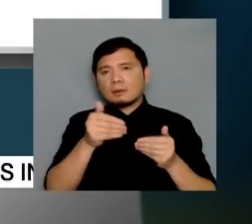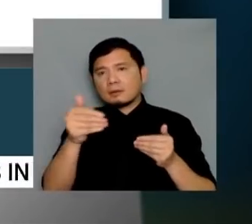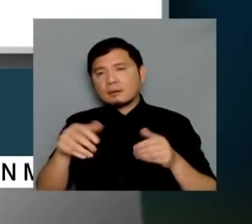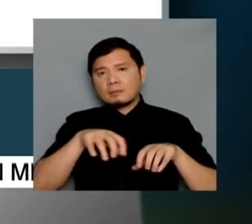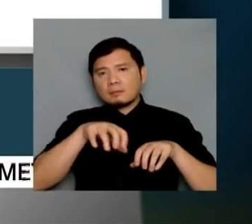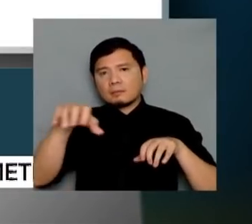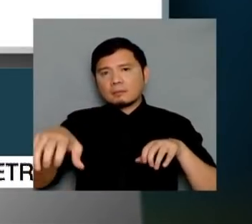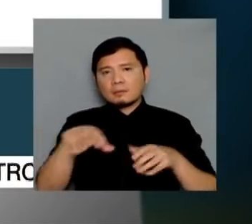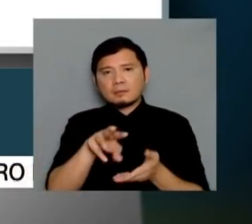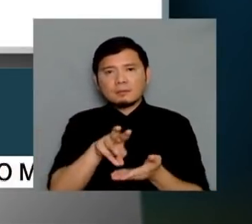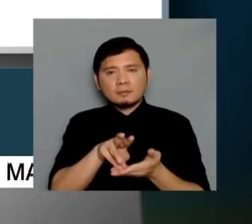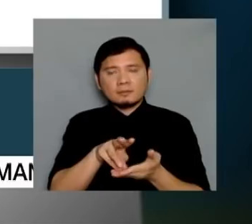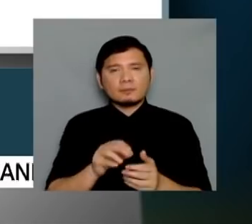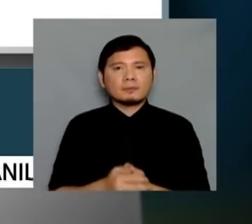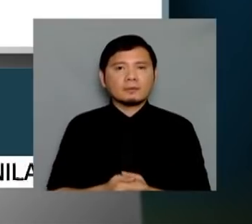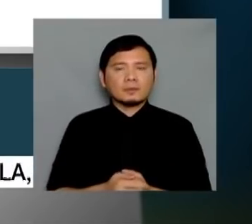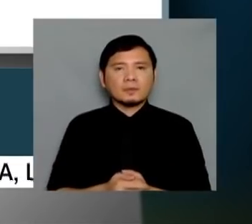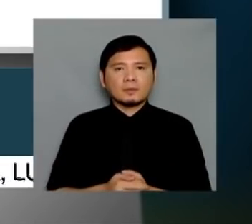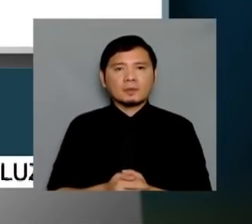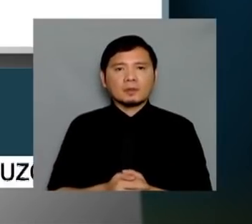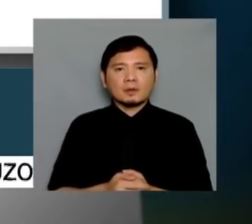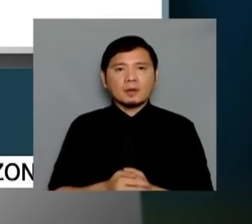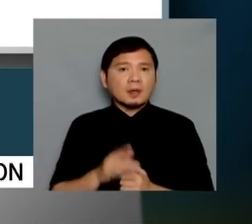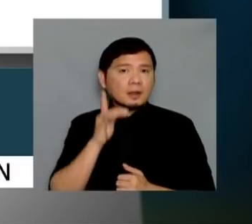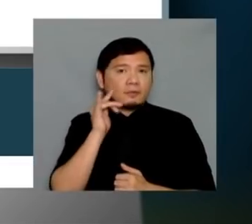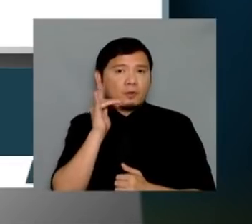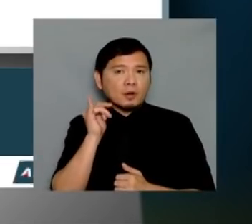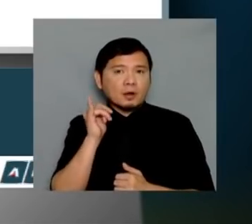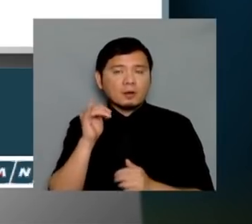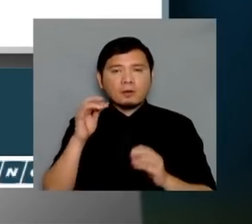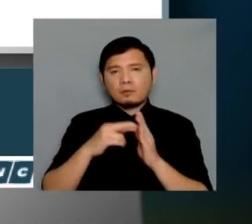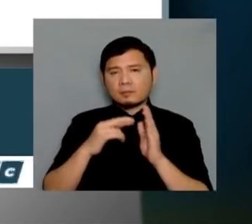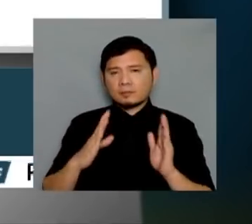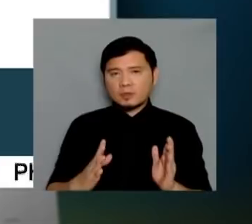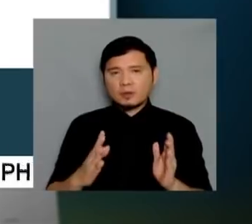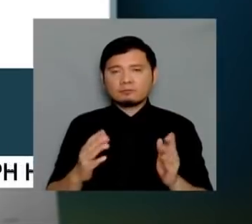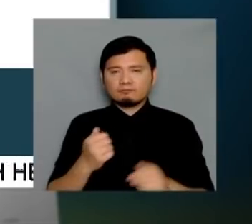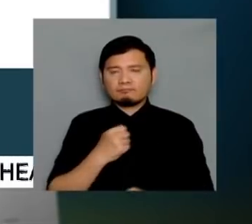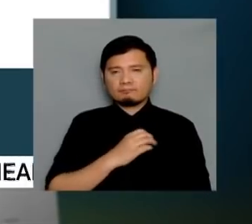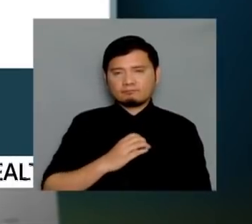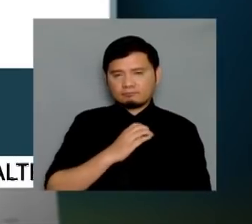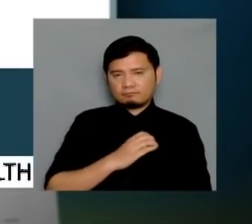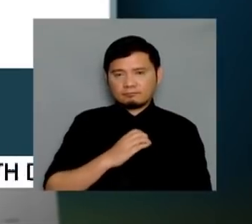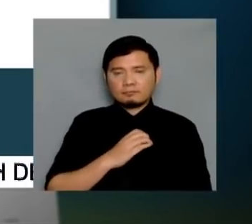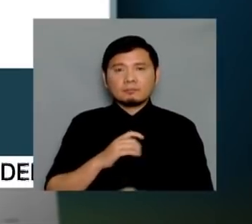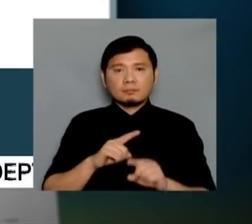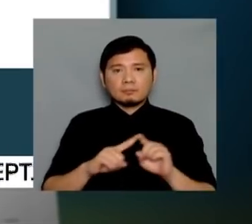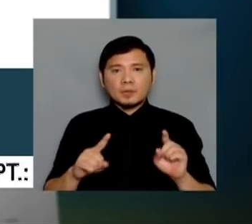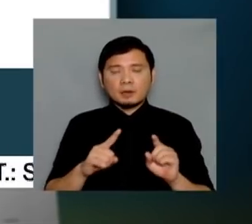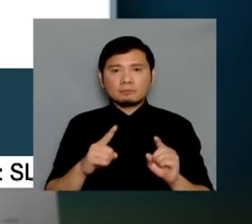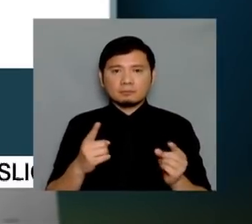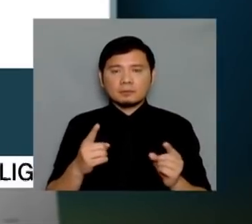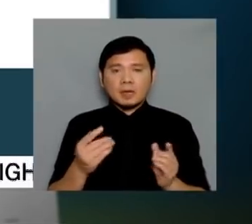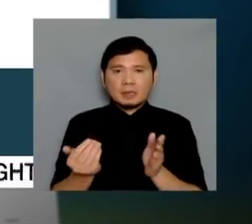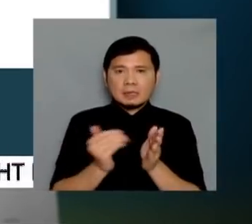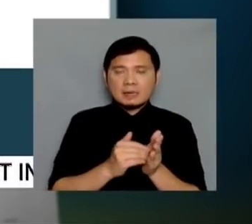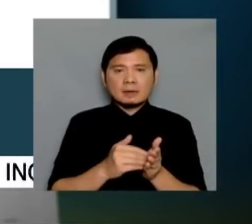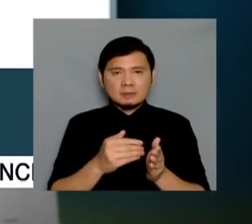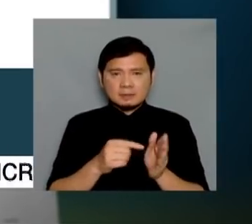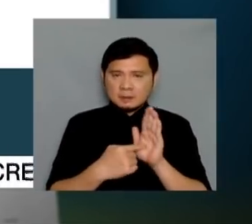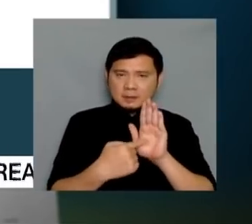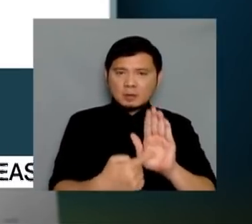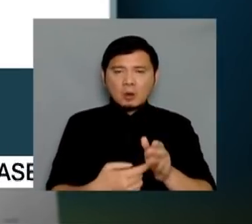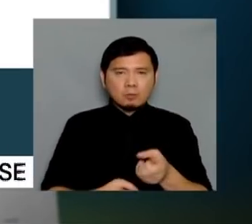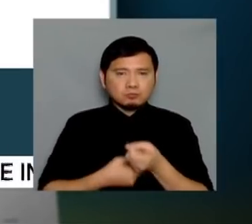California, Attorney General Rob Bonta also weighed in, as he also sent his condolences, but took it a step further in expressing his frustration that